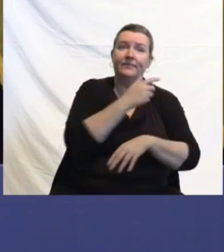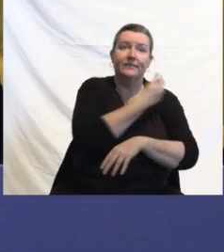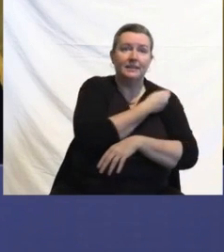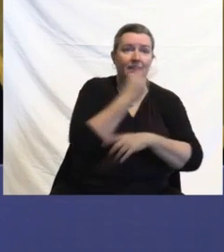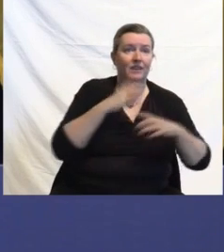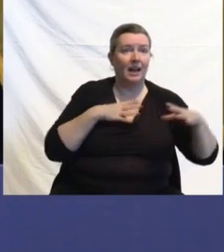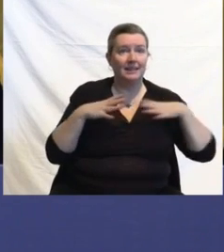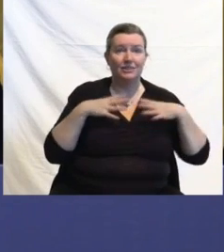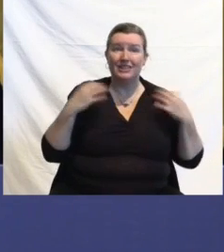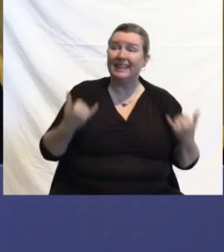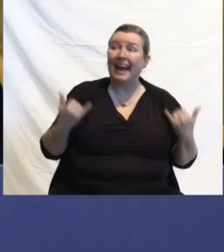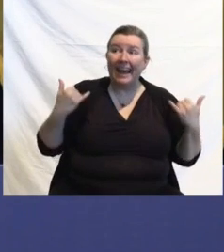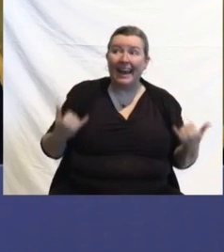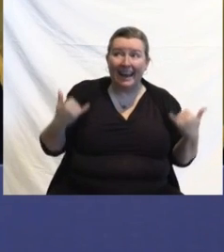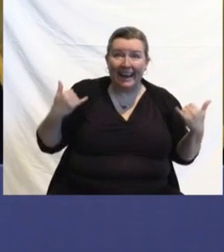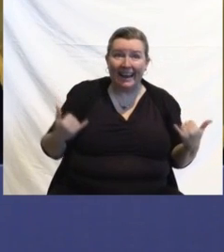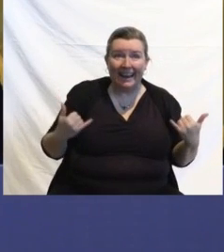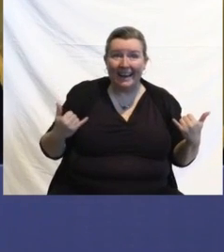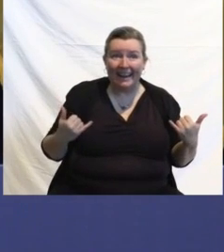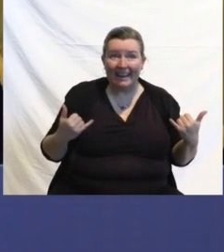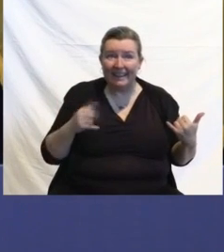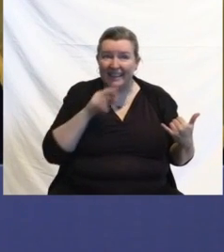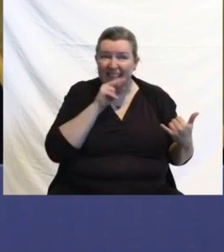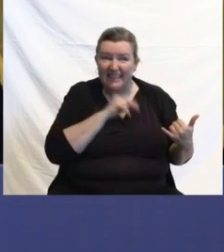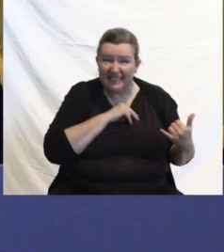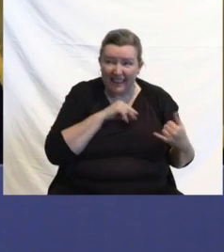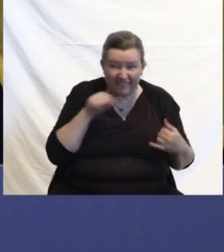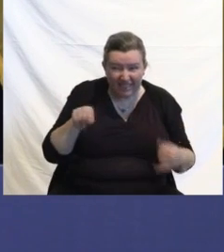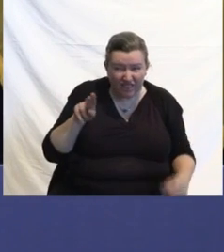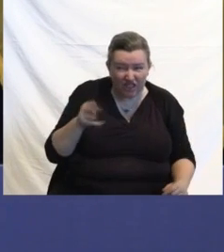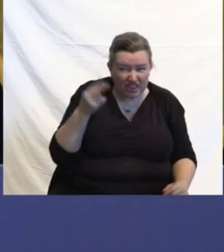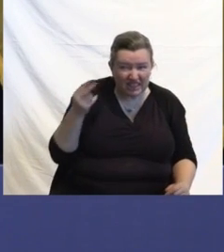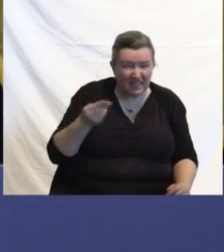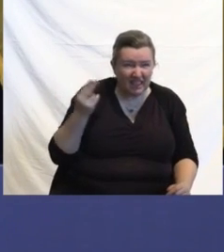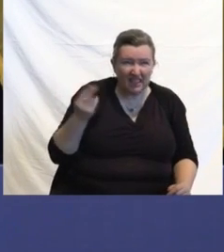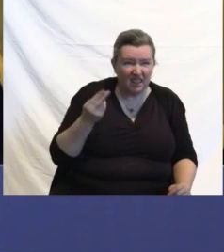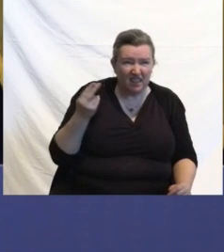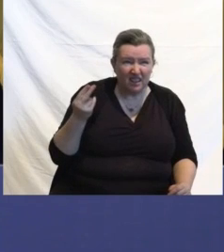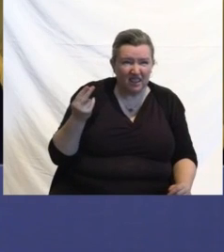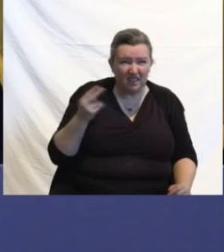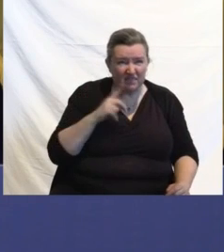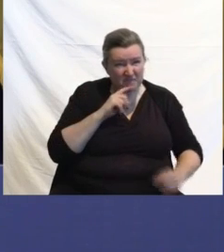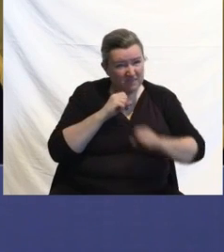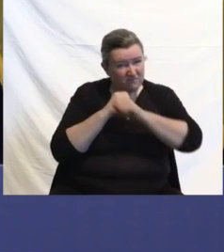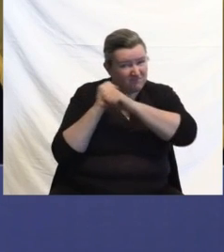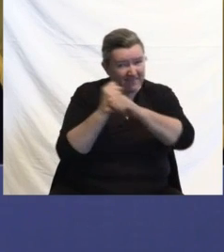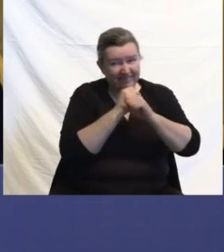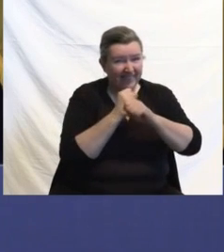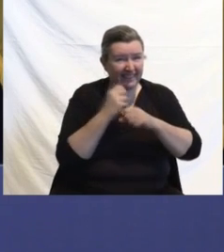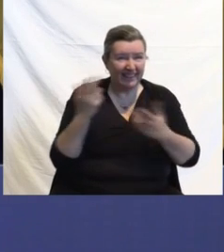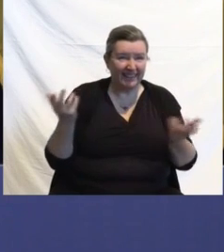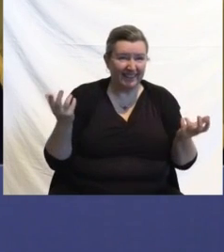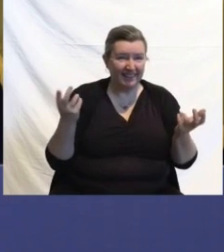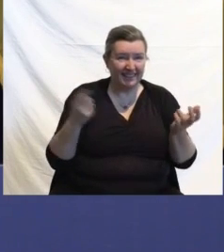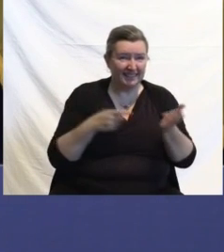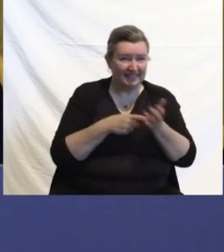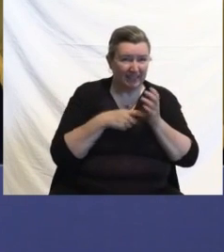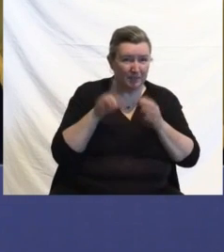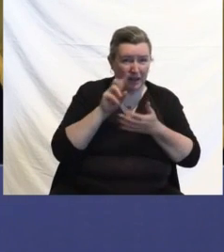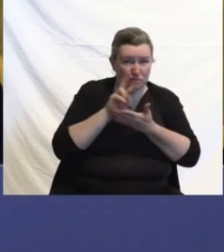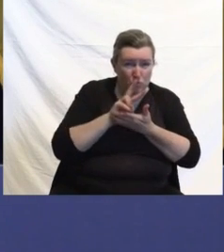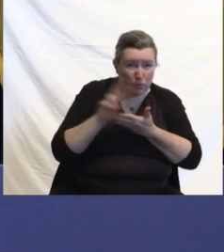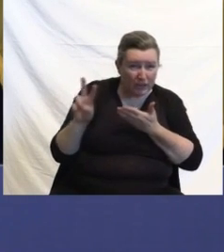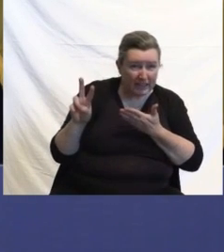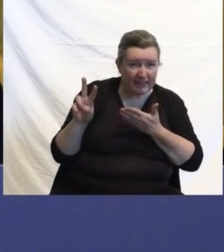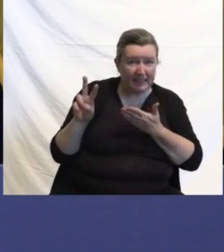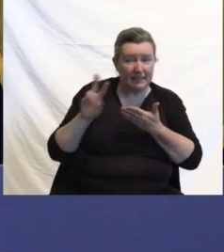and Thanksgiving is this Thursday, how protected are they for a Thanksgiving gathering, considering it takes about two weeks for that